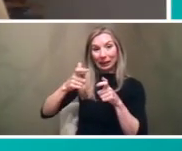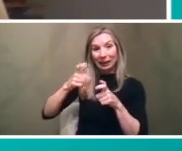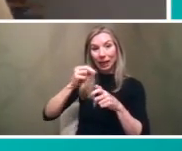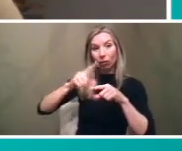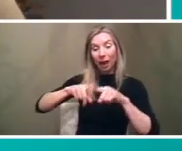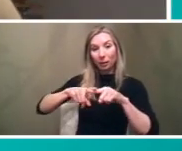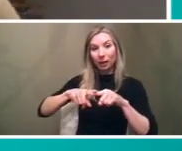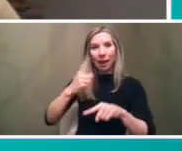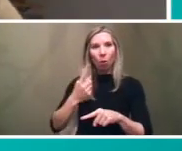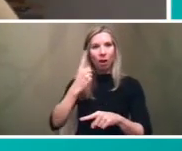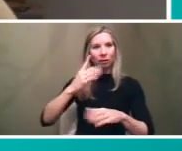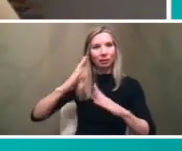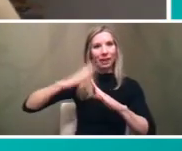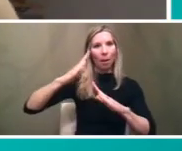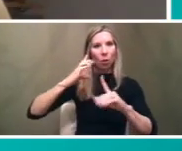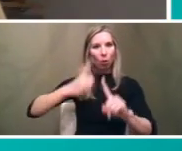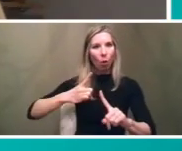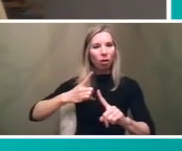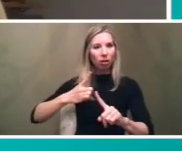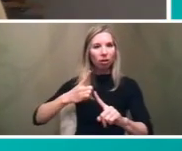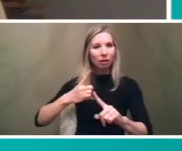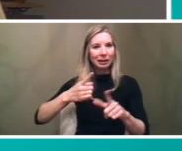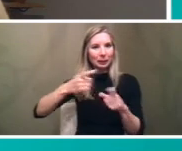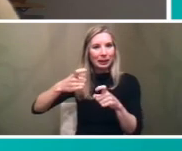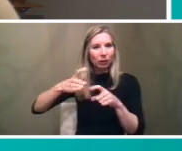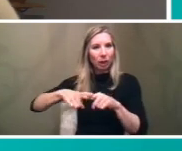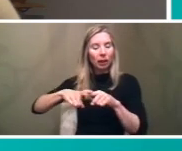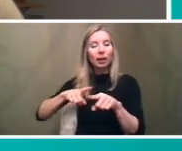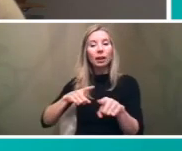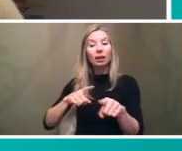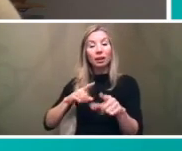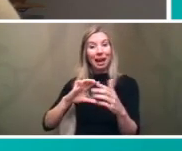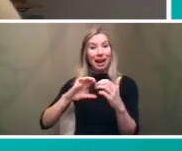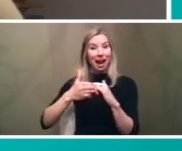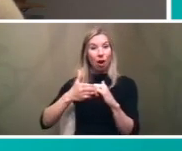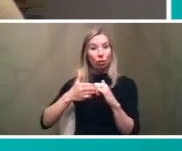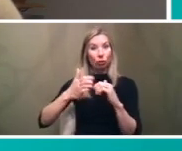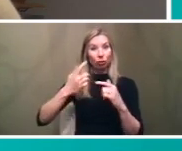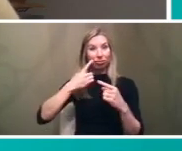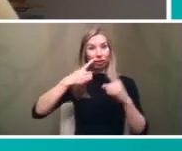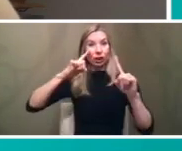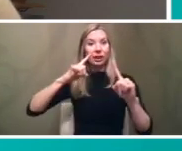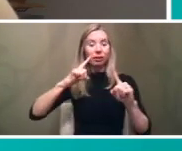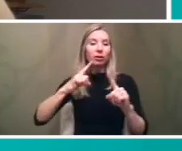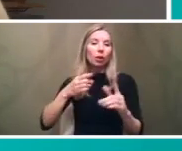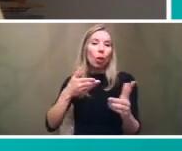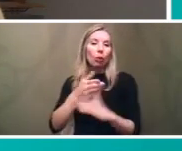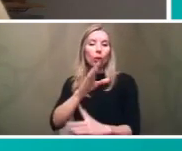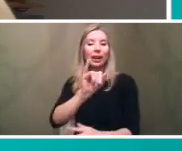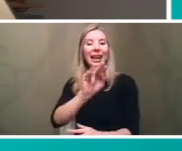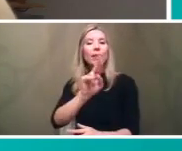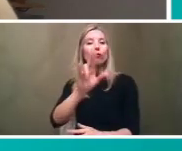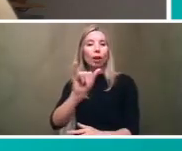ranking goal that people had of the ones that we shared a big part of achieving speed and reliability is through infrastructure so i think